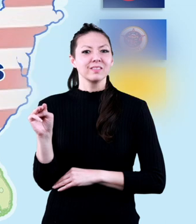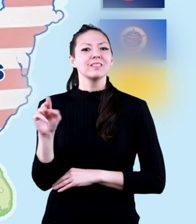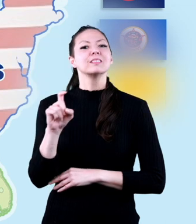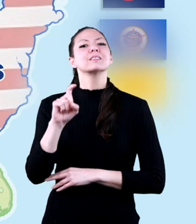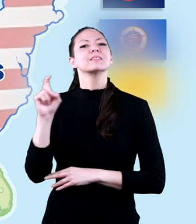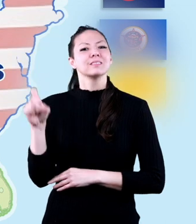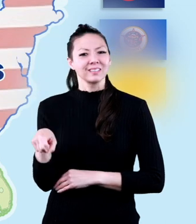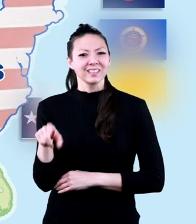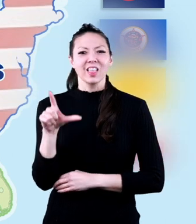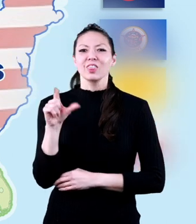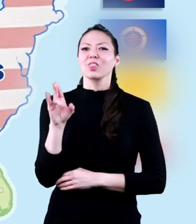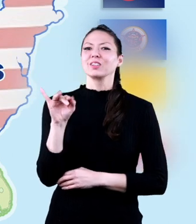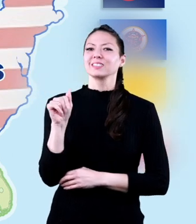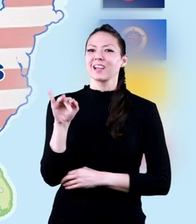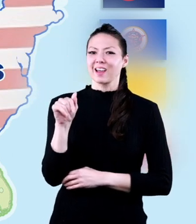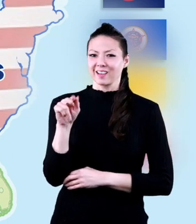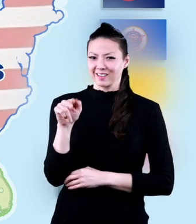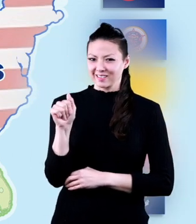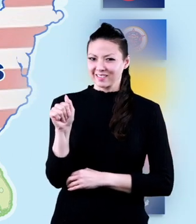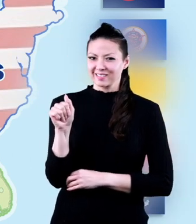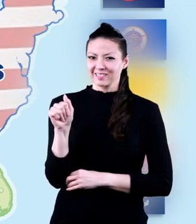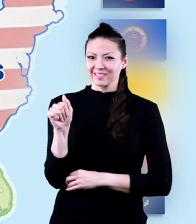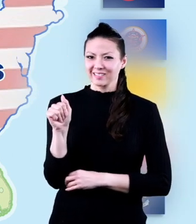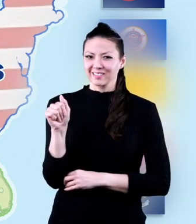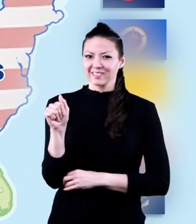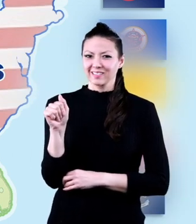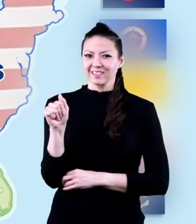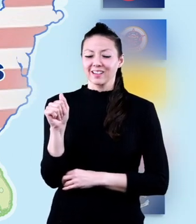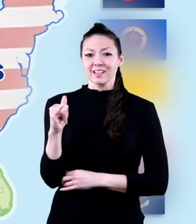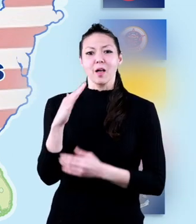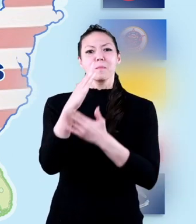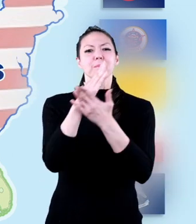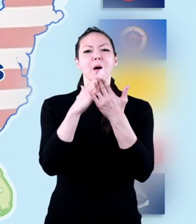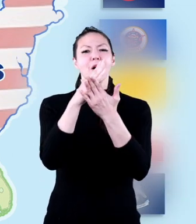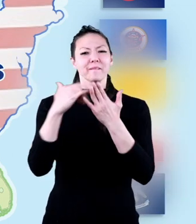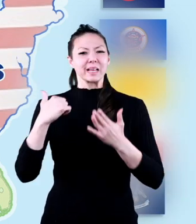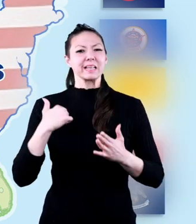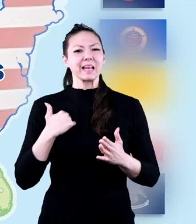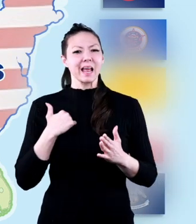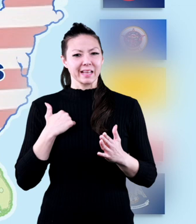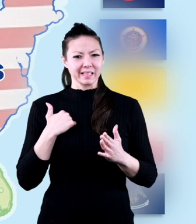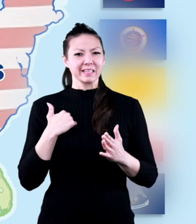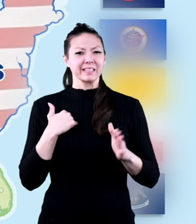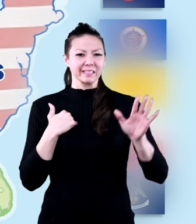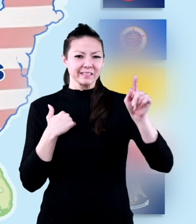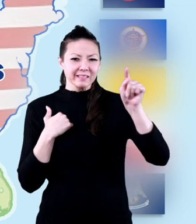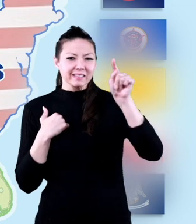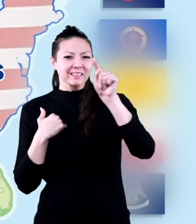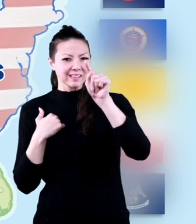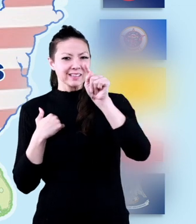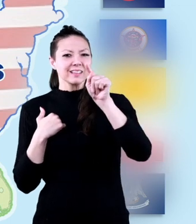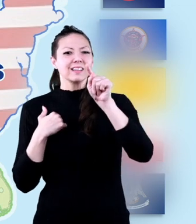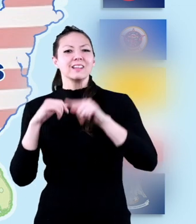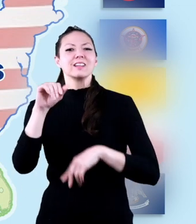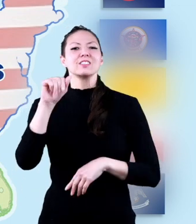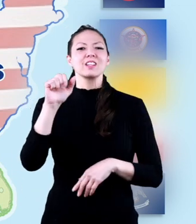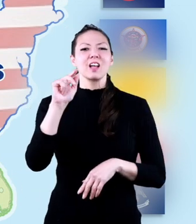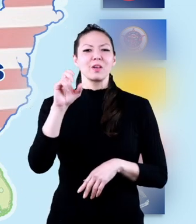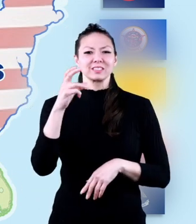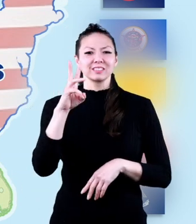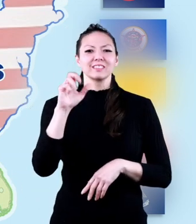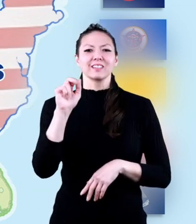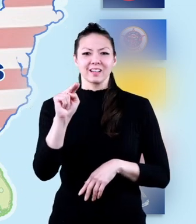New Mexico, Texas, and Louisiana. Parts of the Canadian provinces of Alberta and